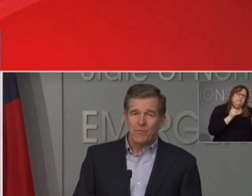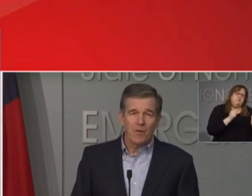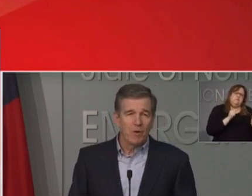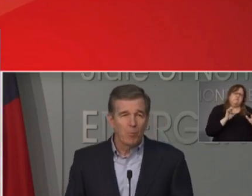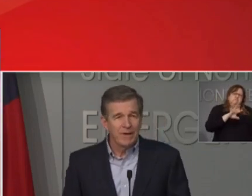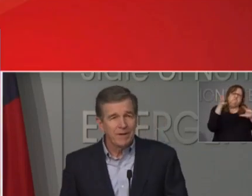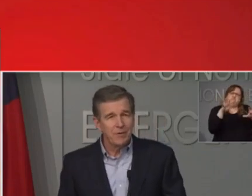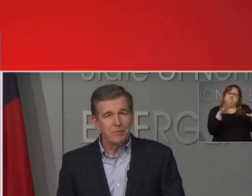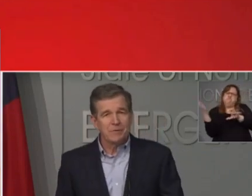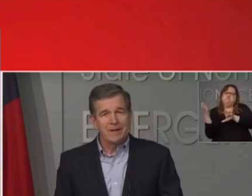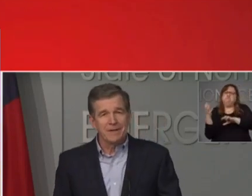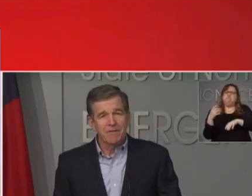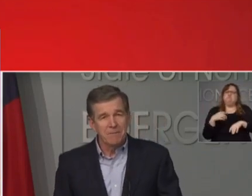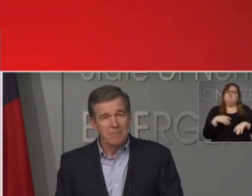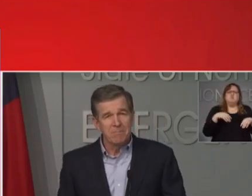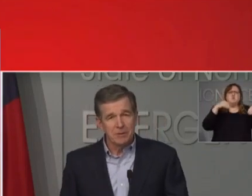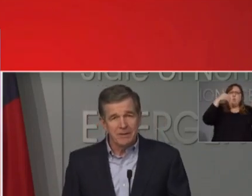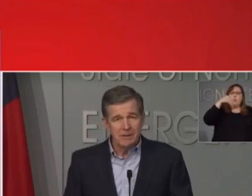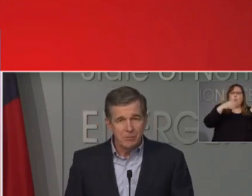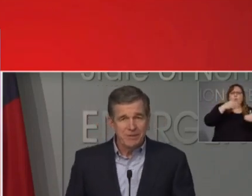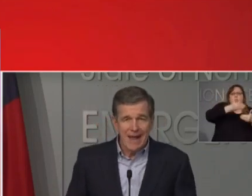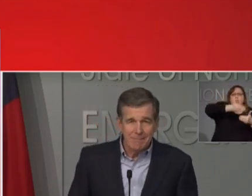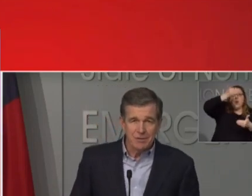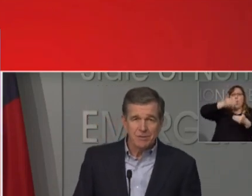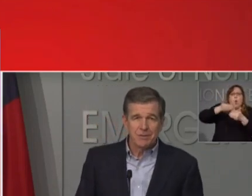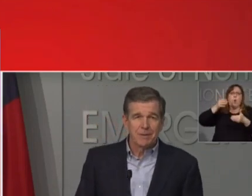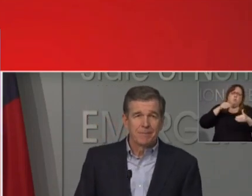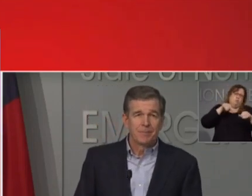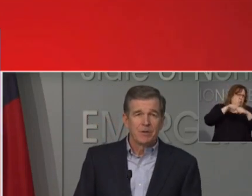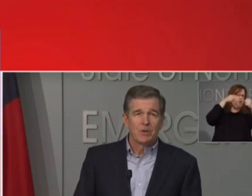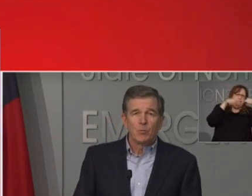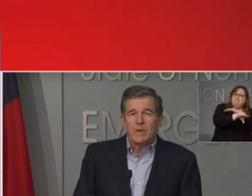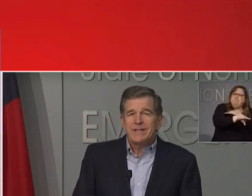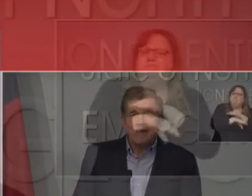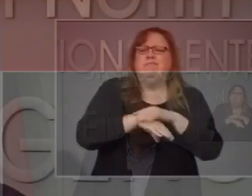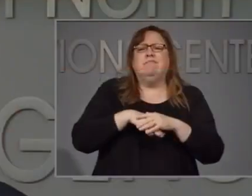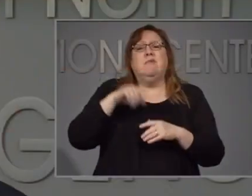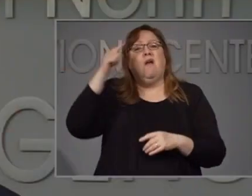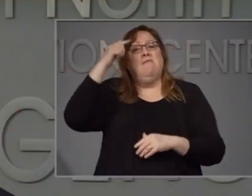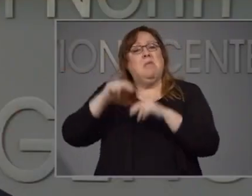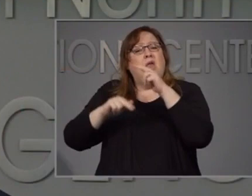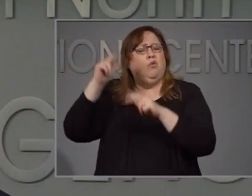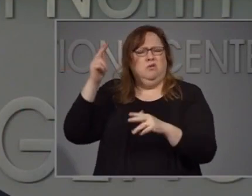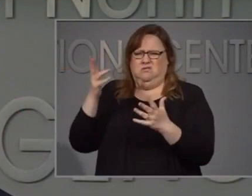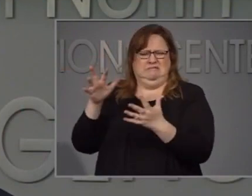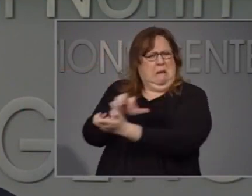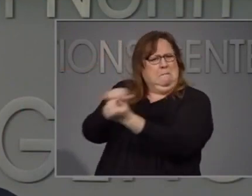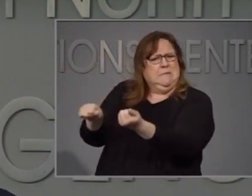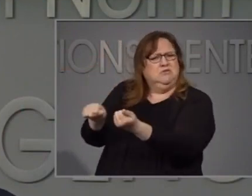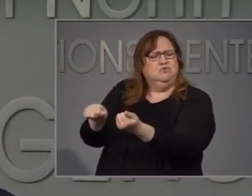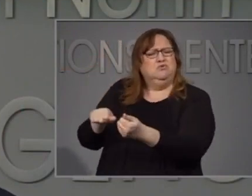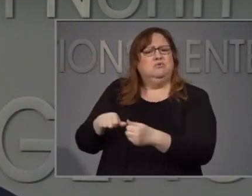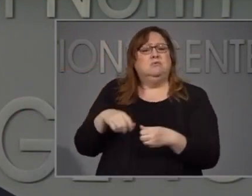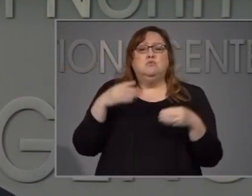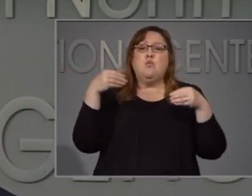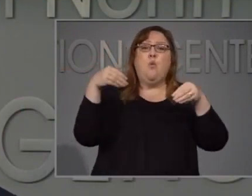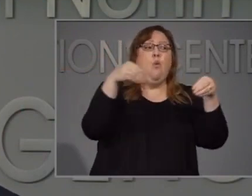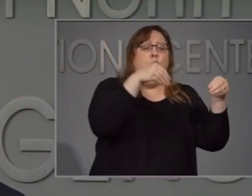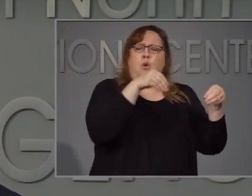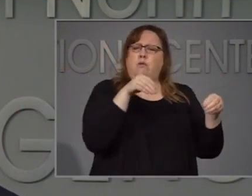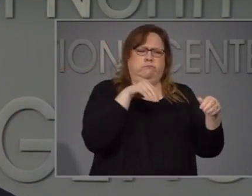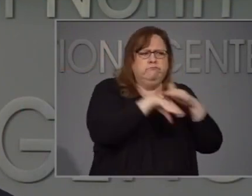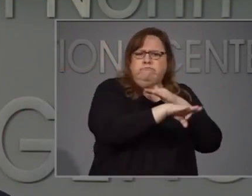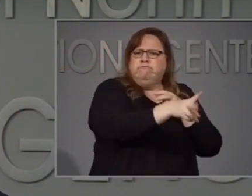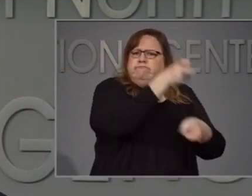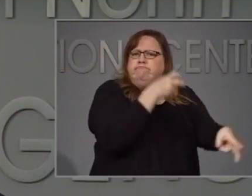Storefront windows and government buildings were damaged. Retail stores were looted. Small